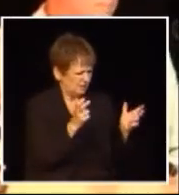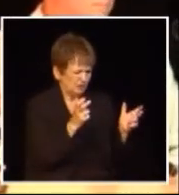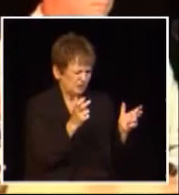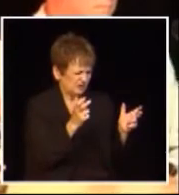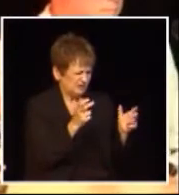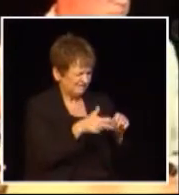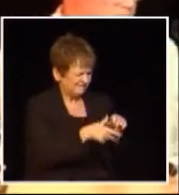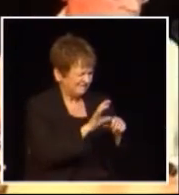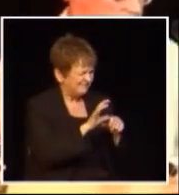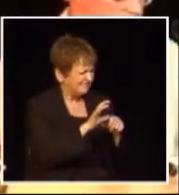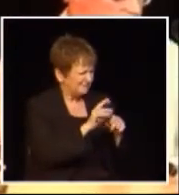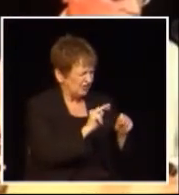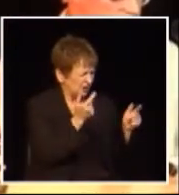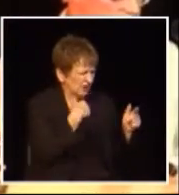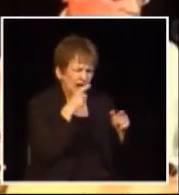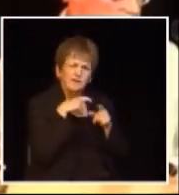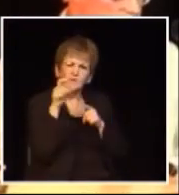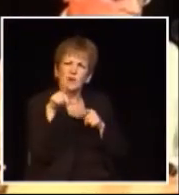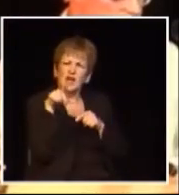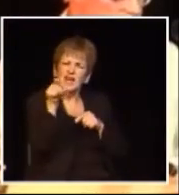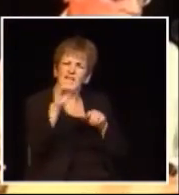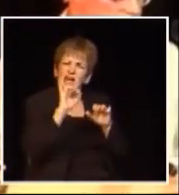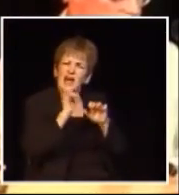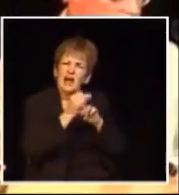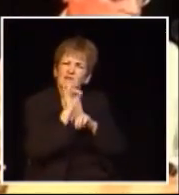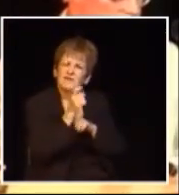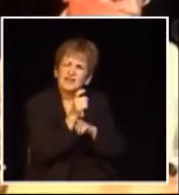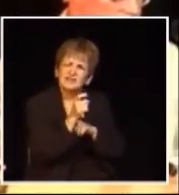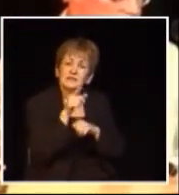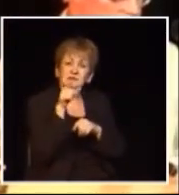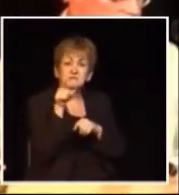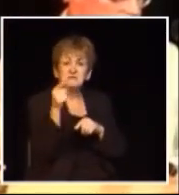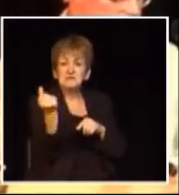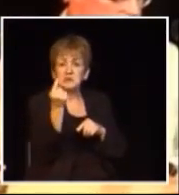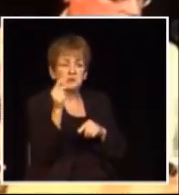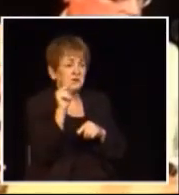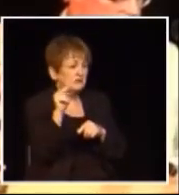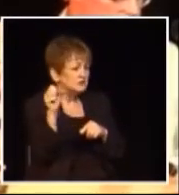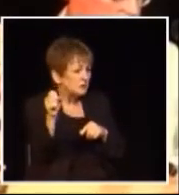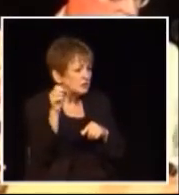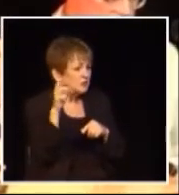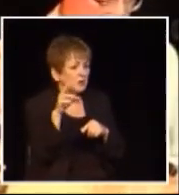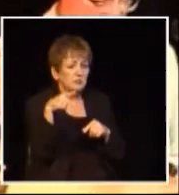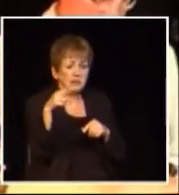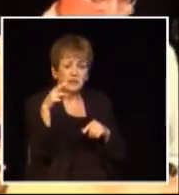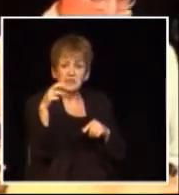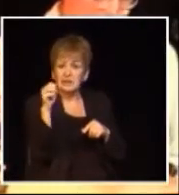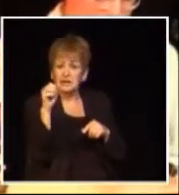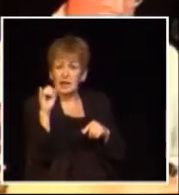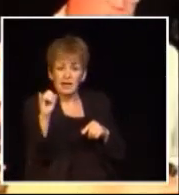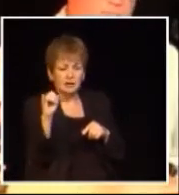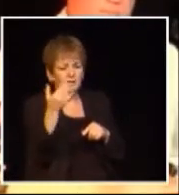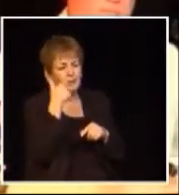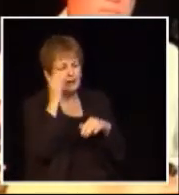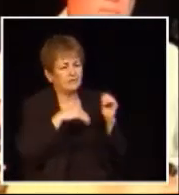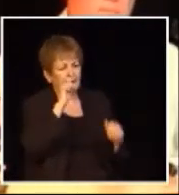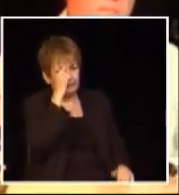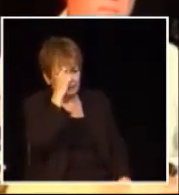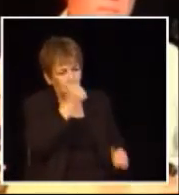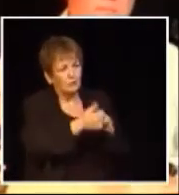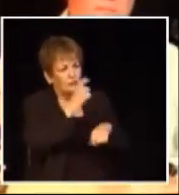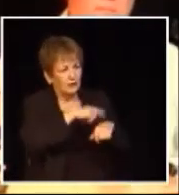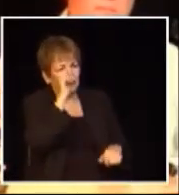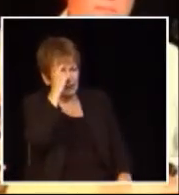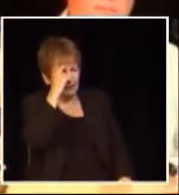not that good with a computer and if something goes wrong I phone and say how do I fix it and I get some guy in Nova Scotia or Prince Edward Island